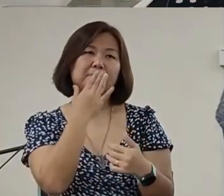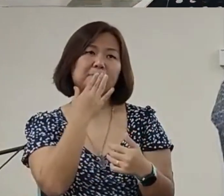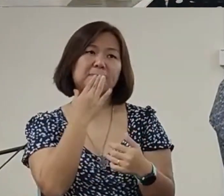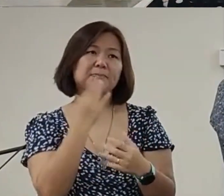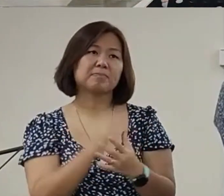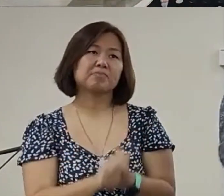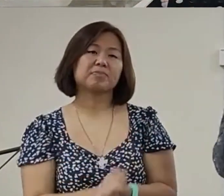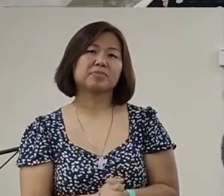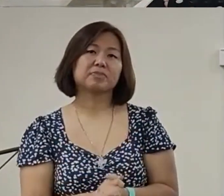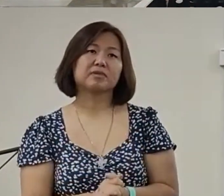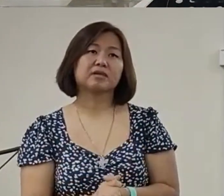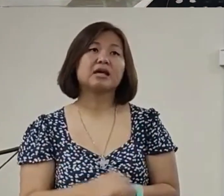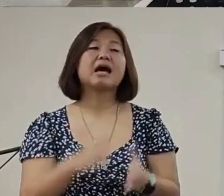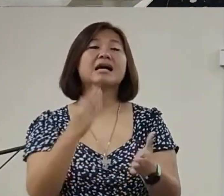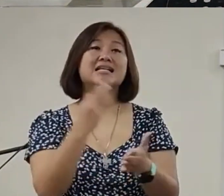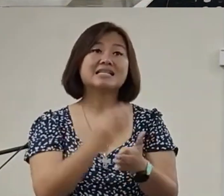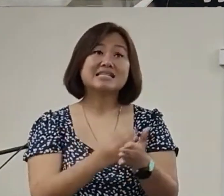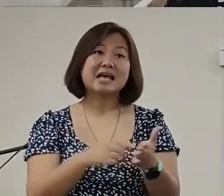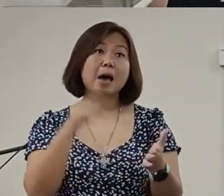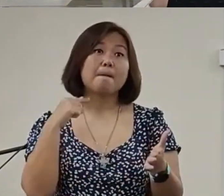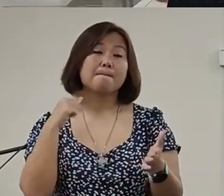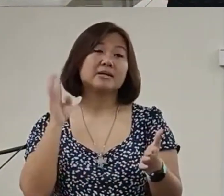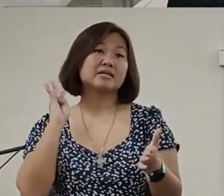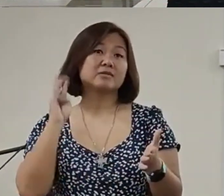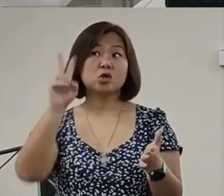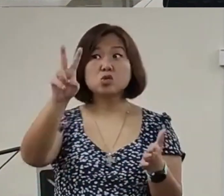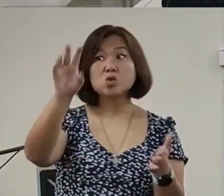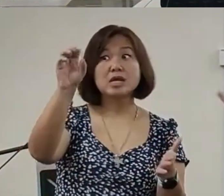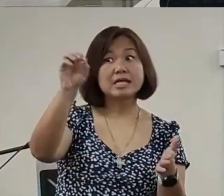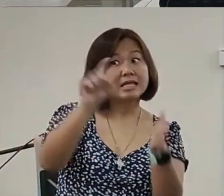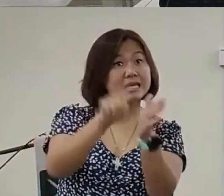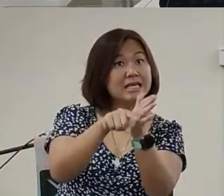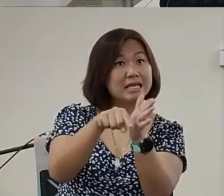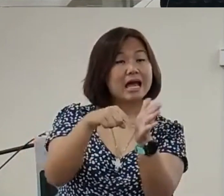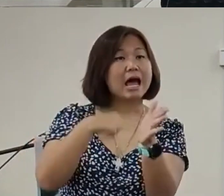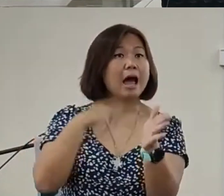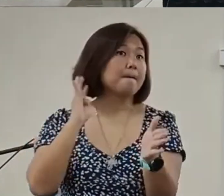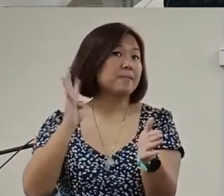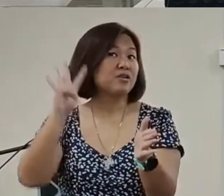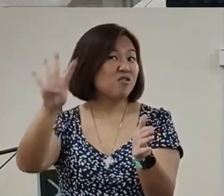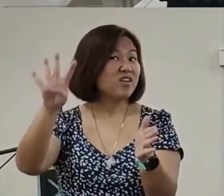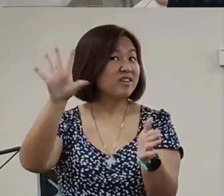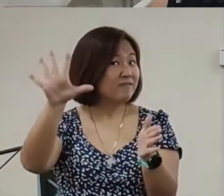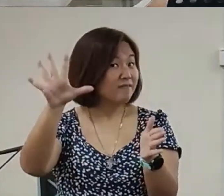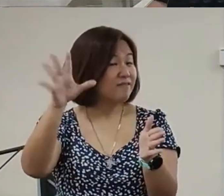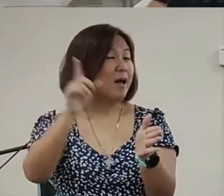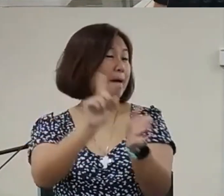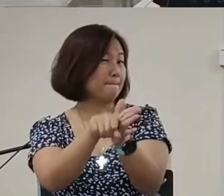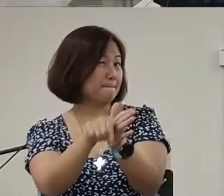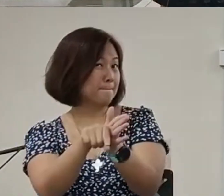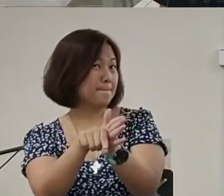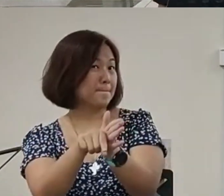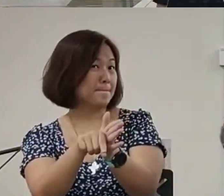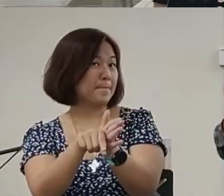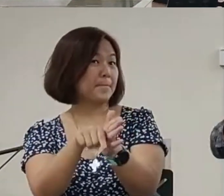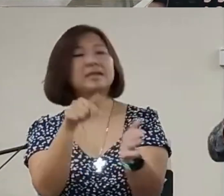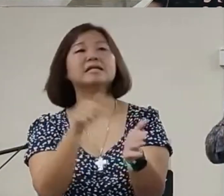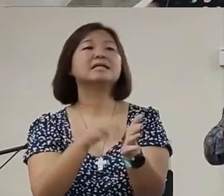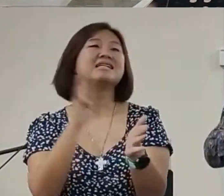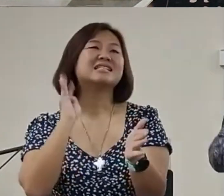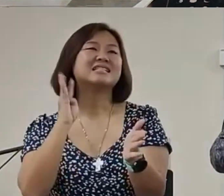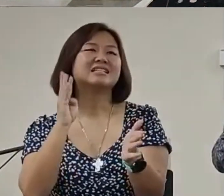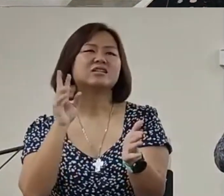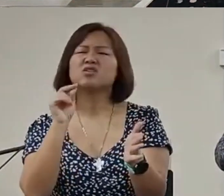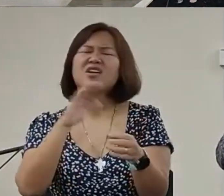Just for 20 minutes for your informationBut we are blessedI preach for 45 minutes like thatSo the sermon itself is